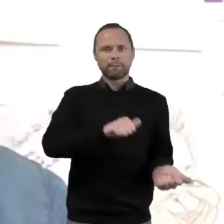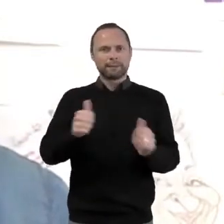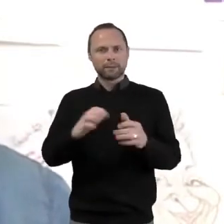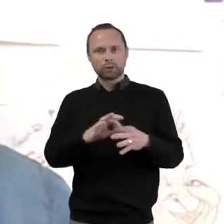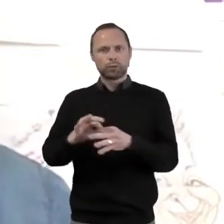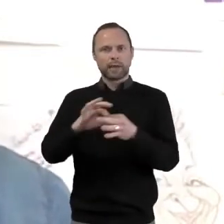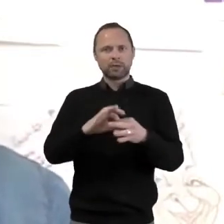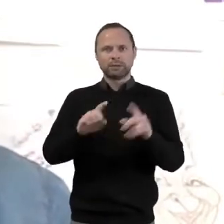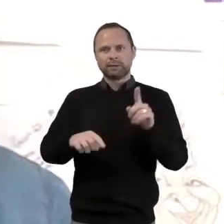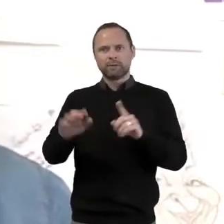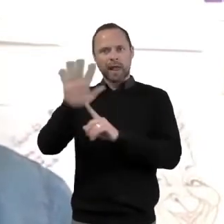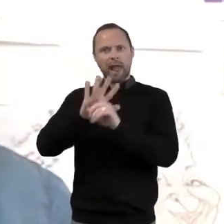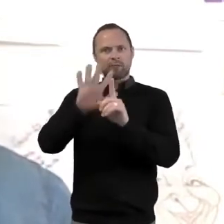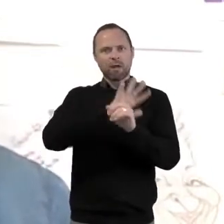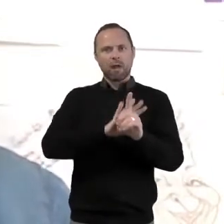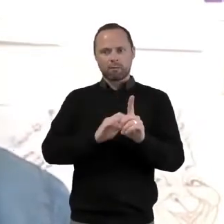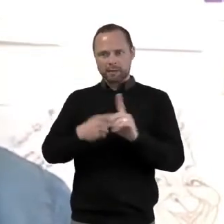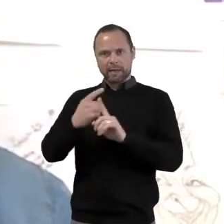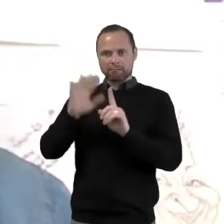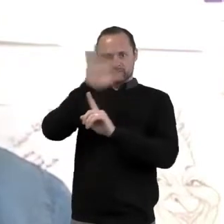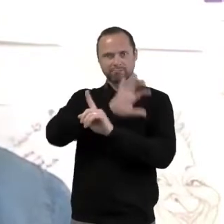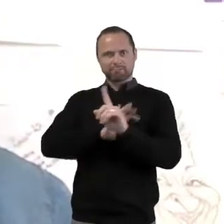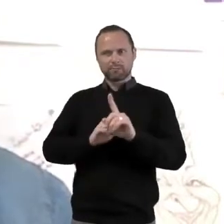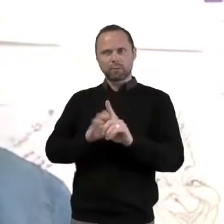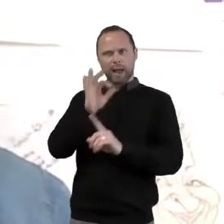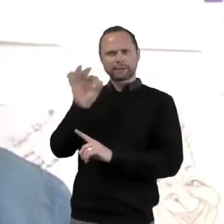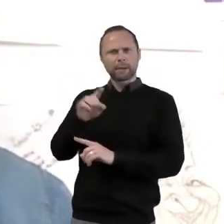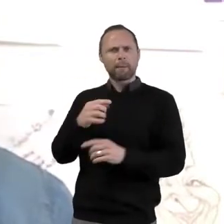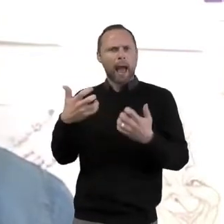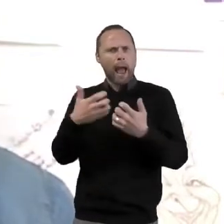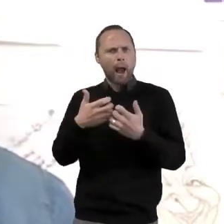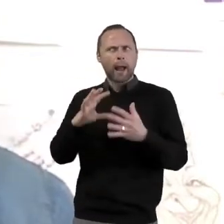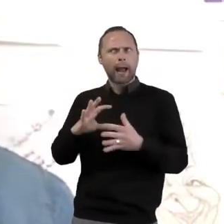how have you encountered God this past year?